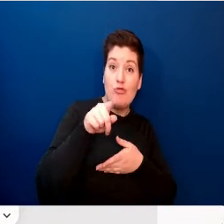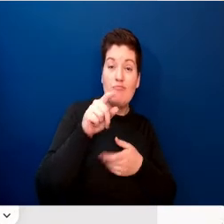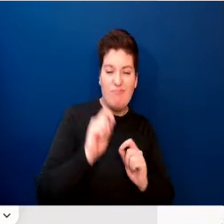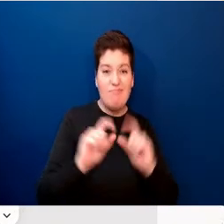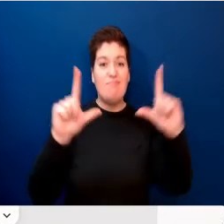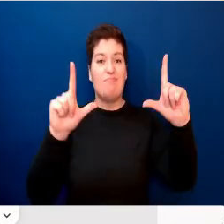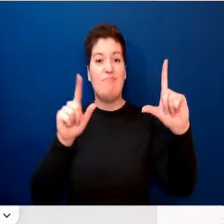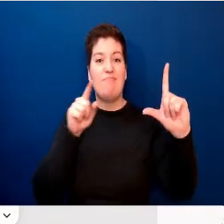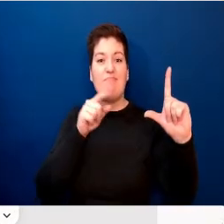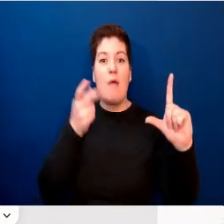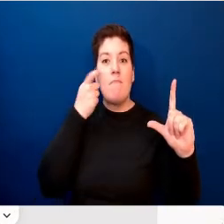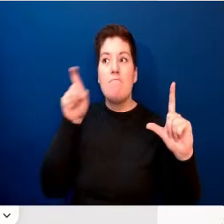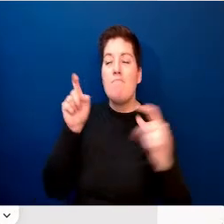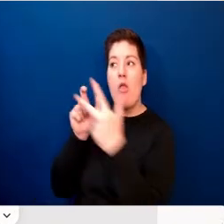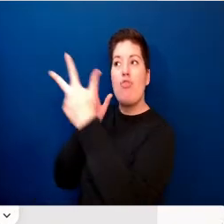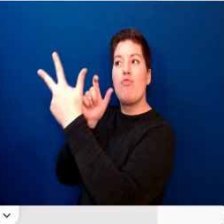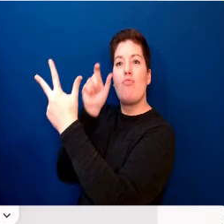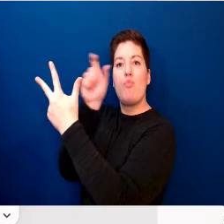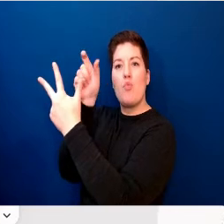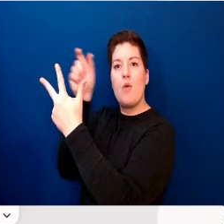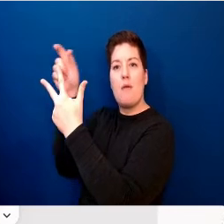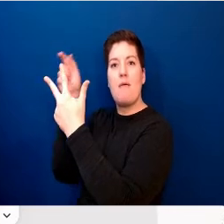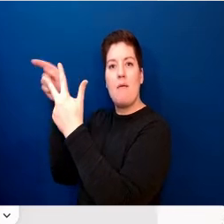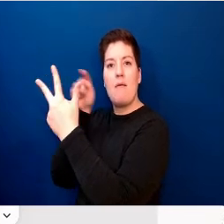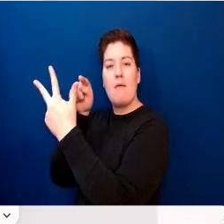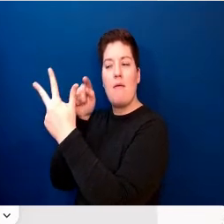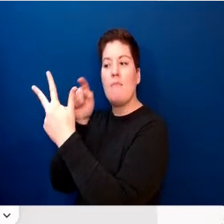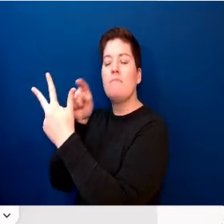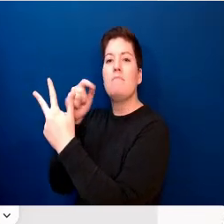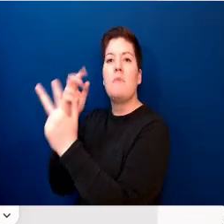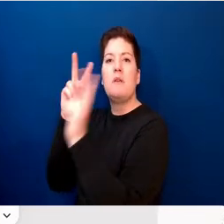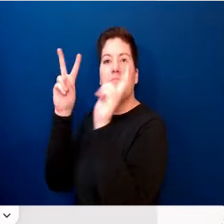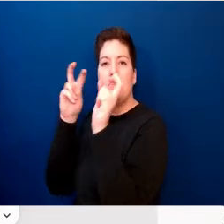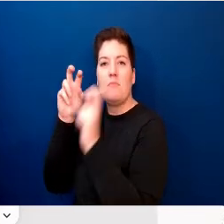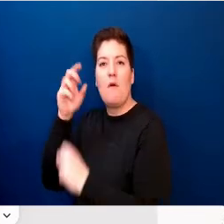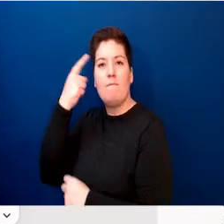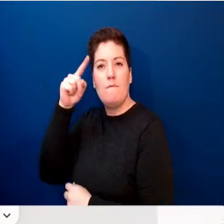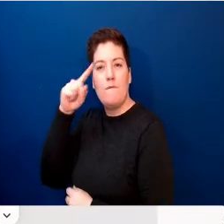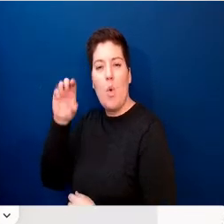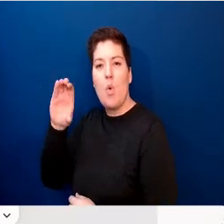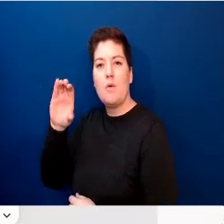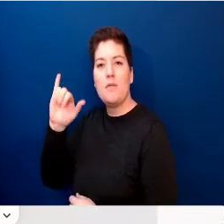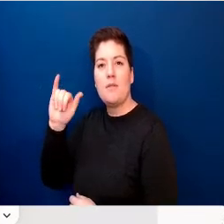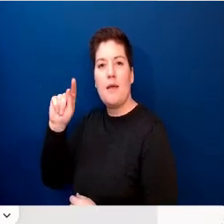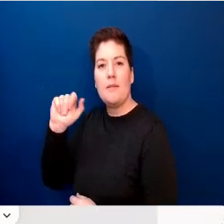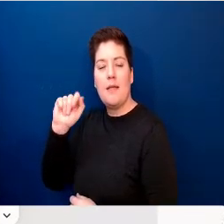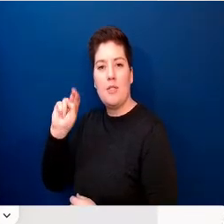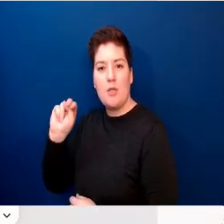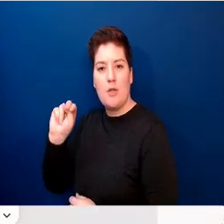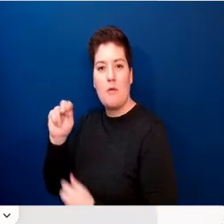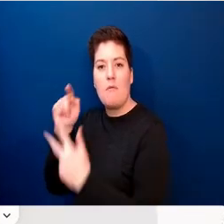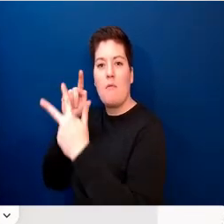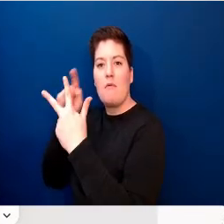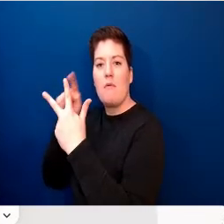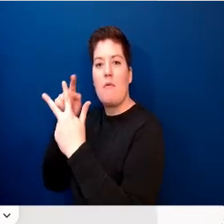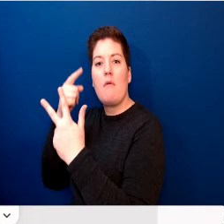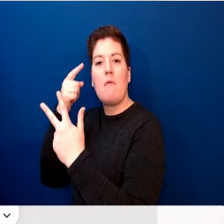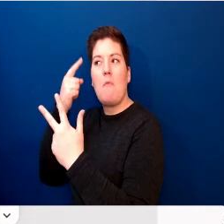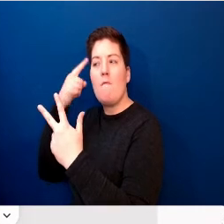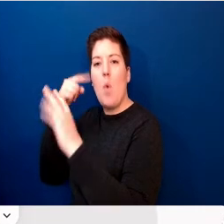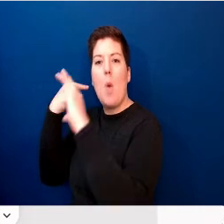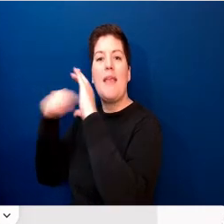This narrows your search down to over 28,000 results as opposed to the over 57